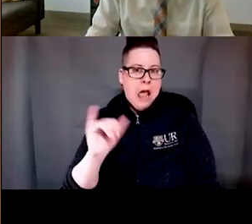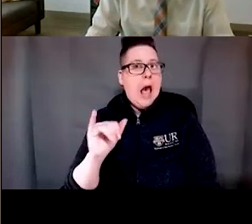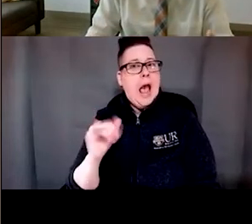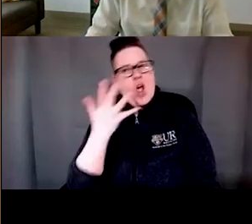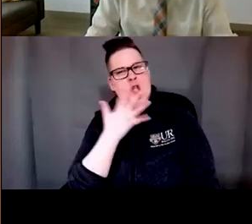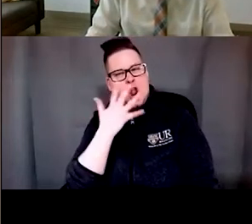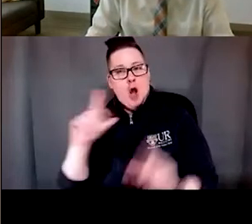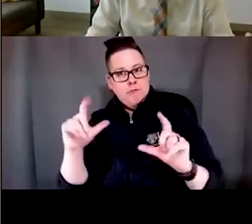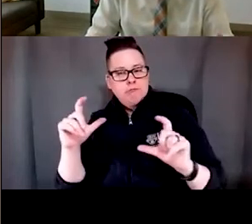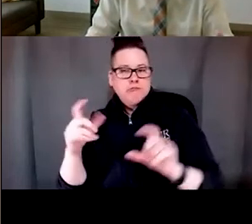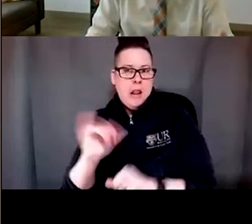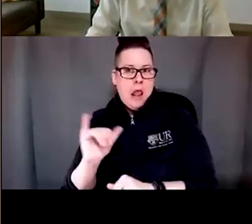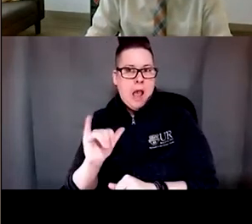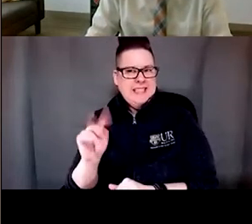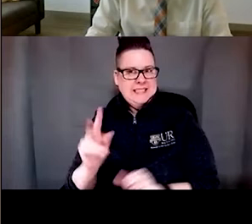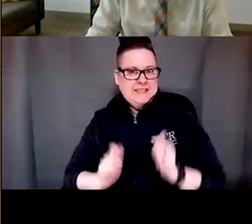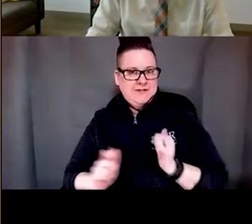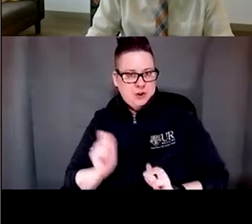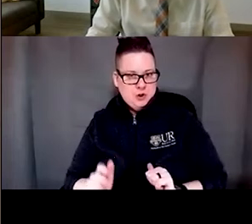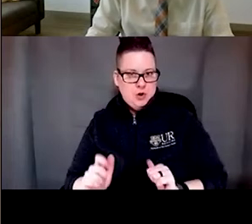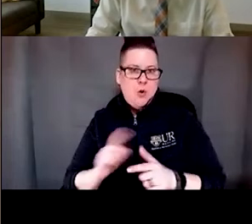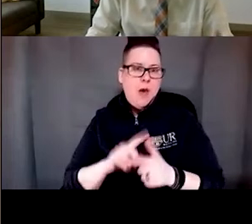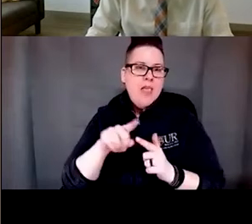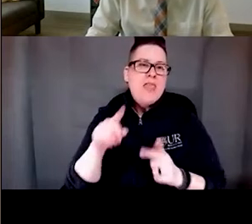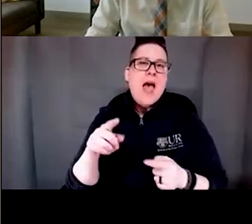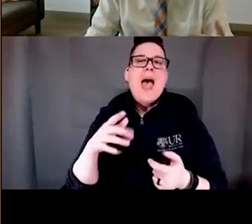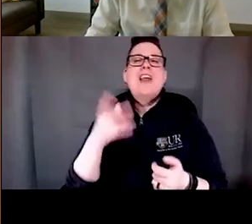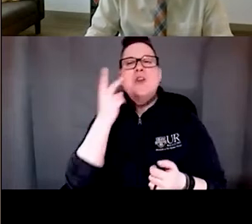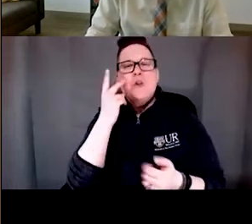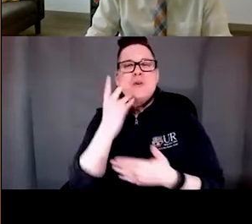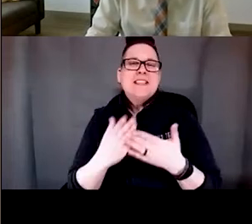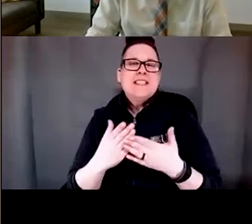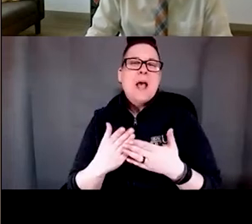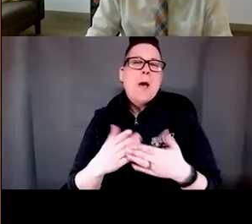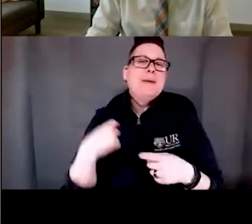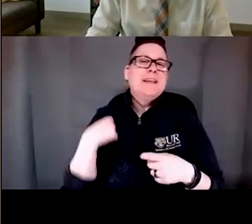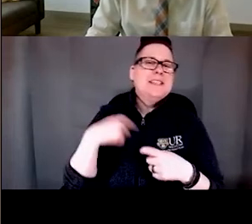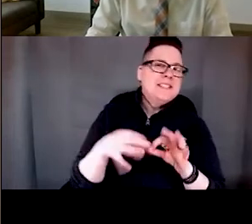And then there's bits of Spanglish in there like, hey, Joaquin, get the pasta, is something wrong?